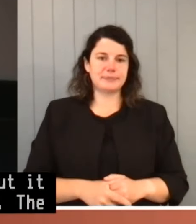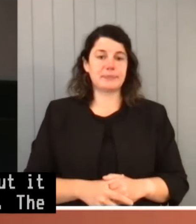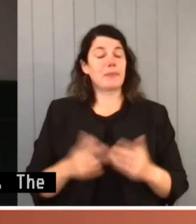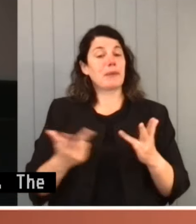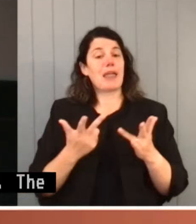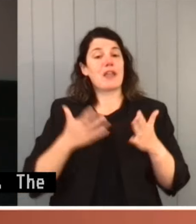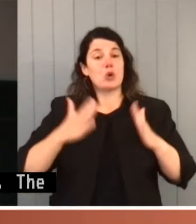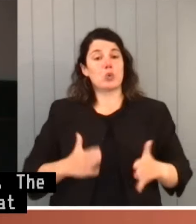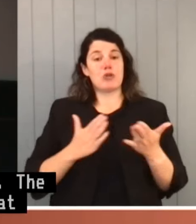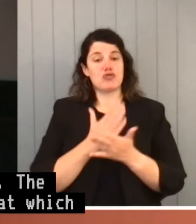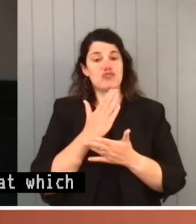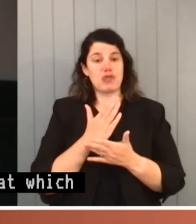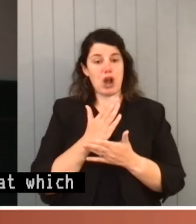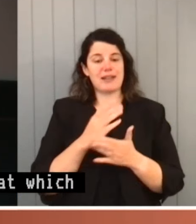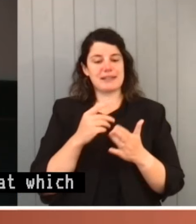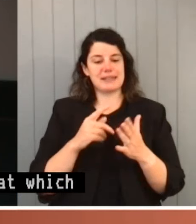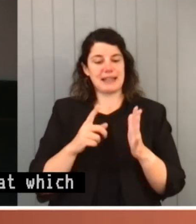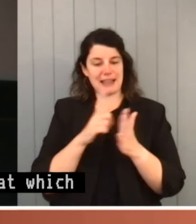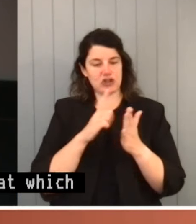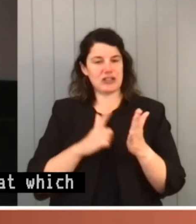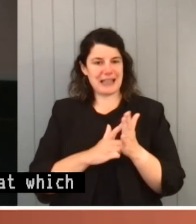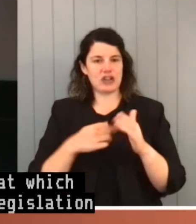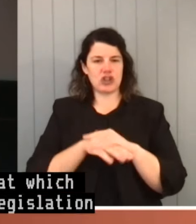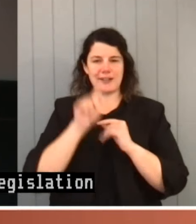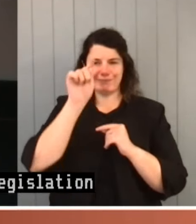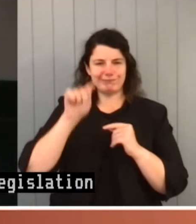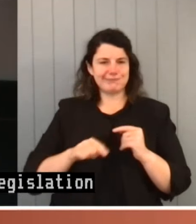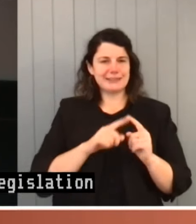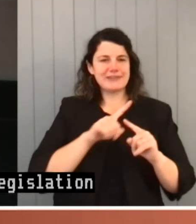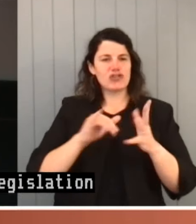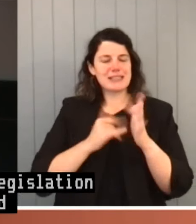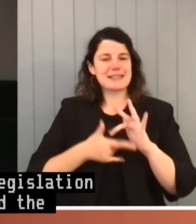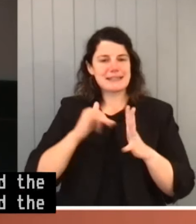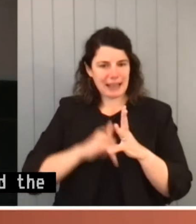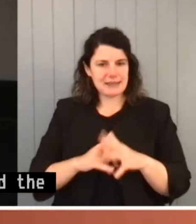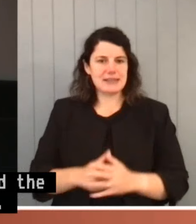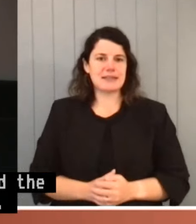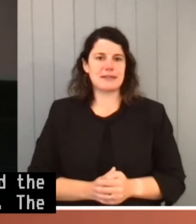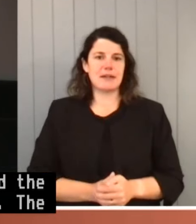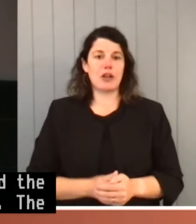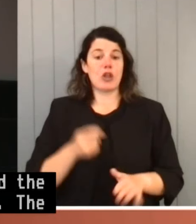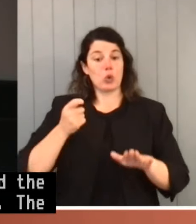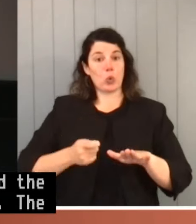in Victoria, Queensland and the Australian Territory there. The laws require that the court should interpret state or territory legislation